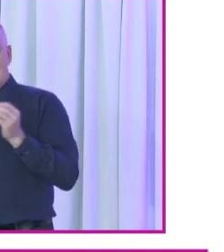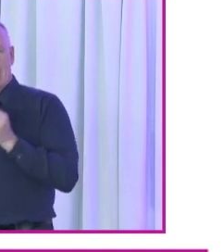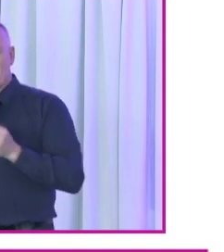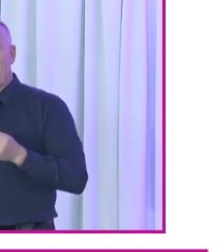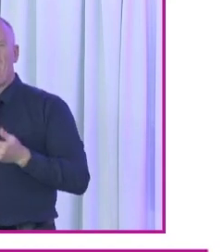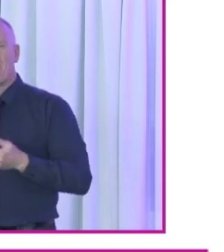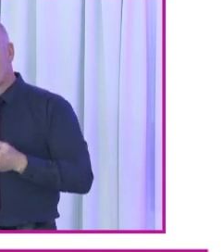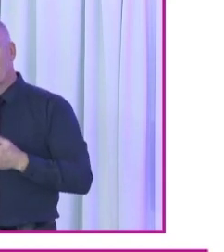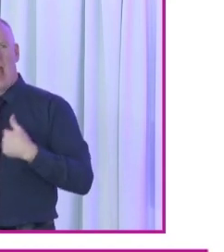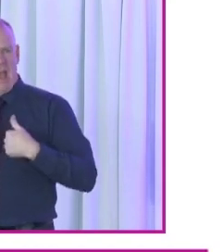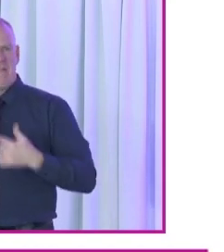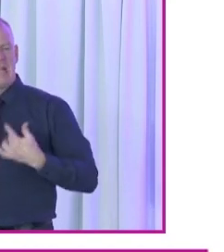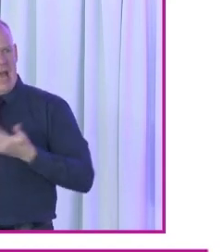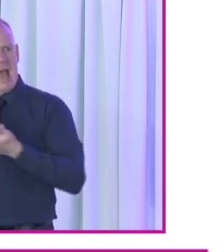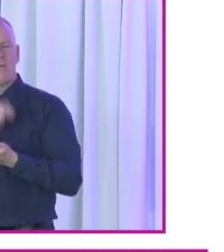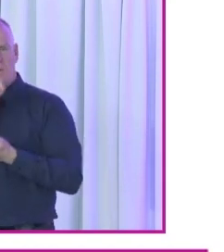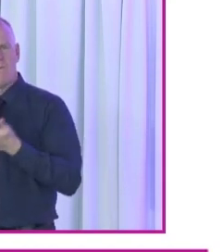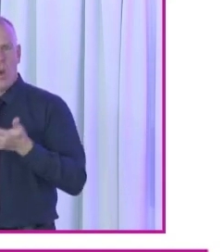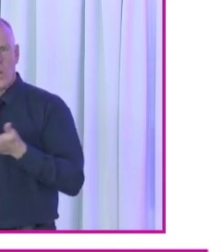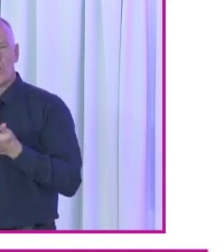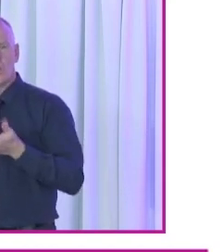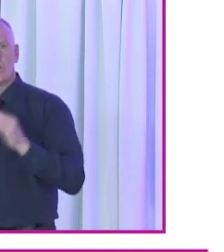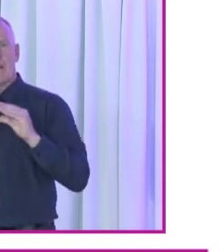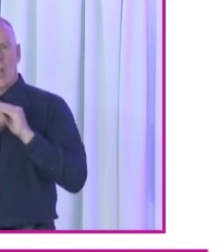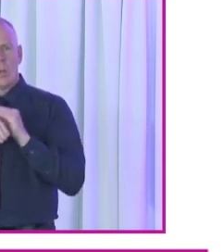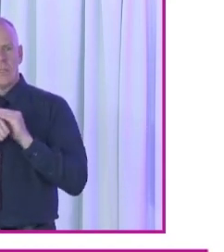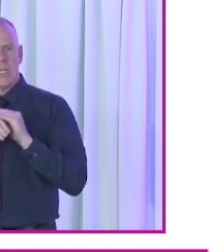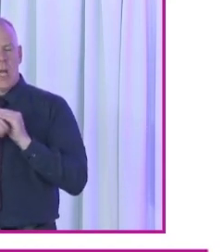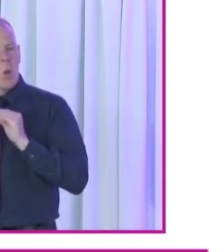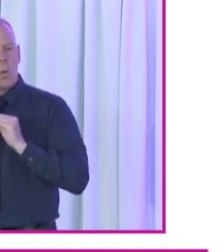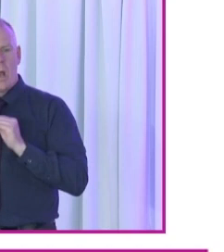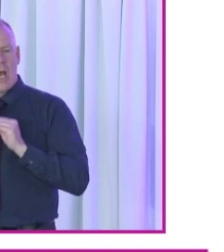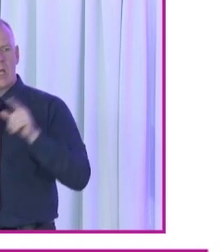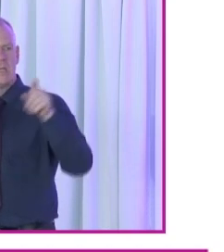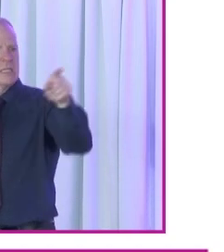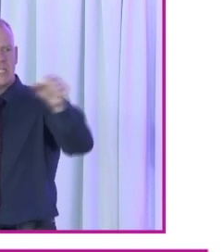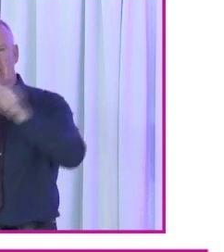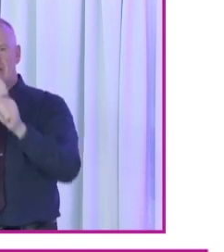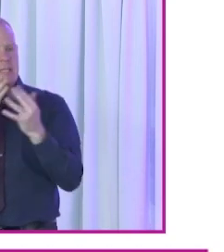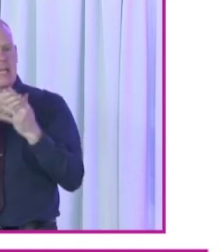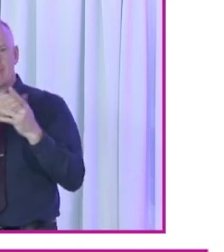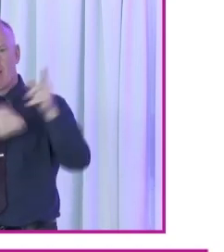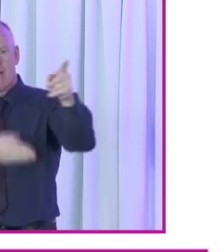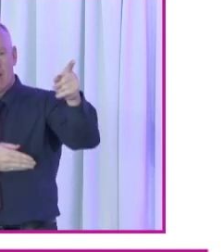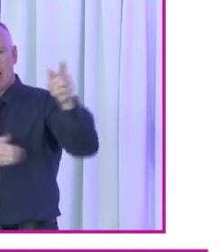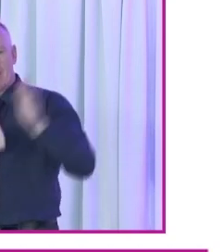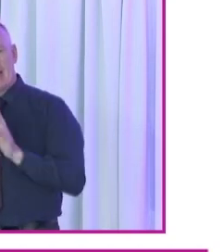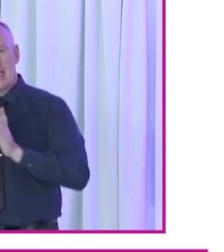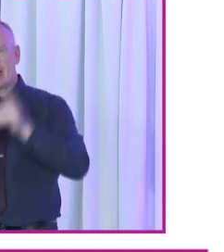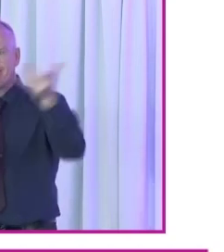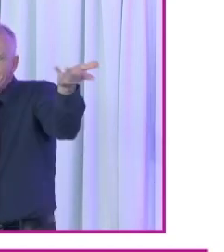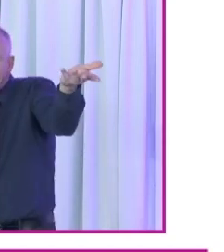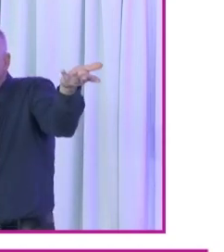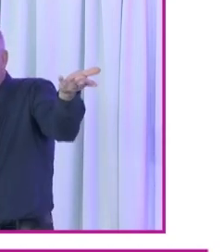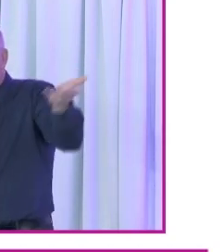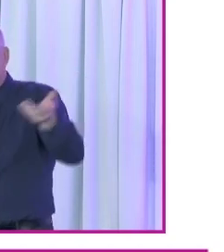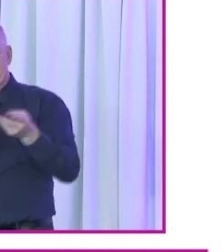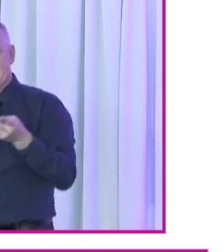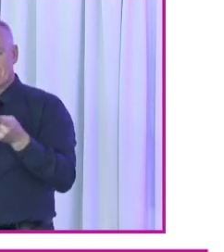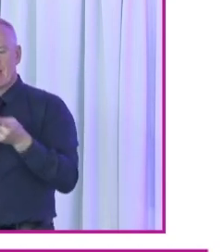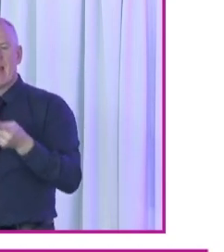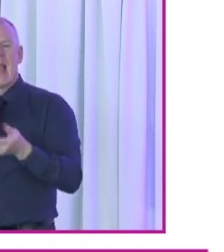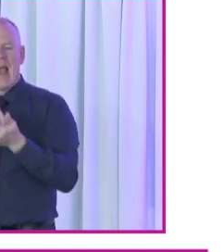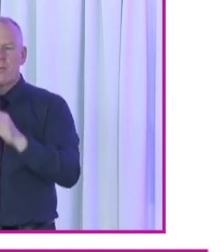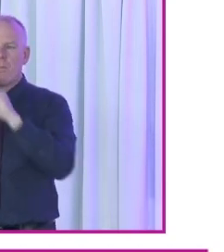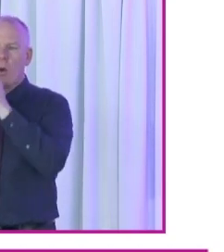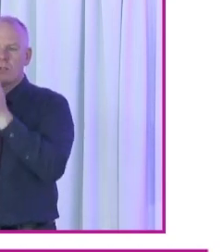of saying, I felt I had to vote using a postal vote because the polling station was inaccessible. I had to use a postal